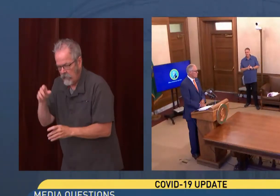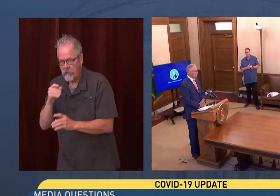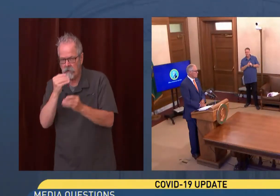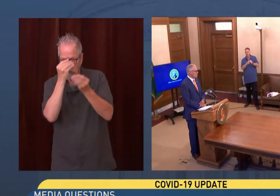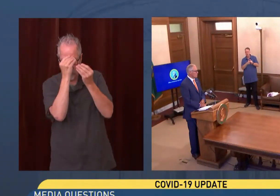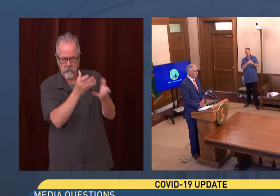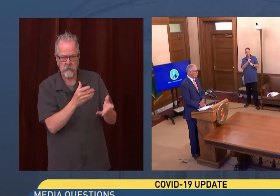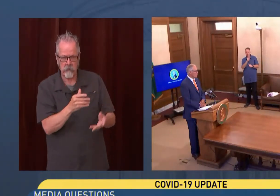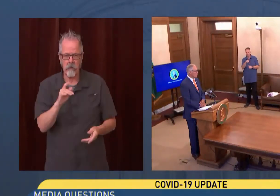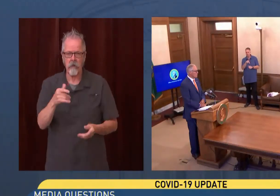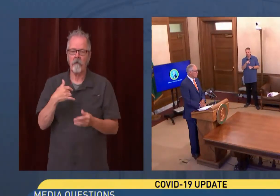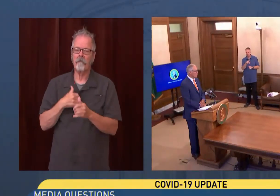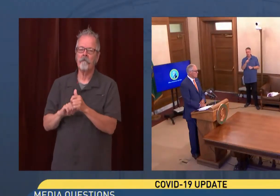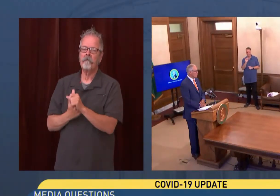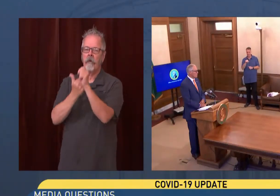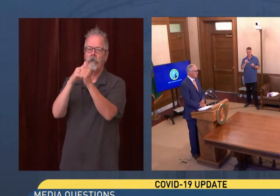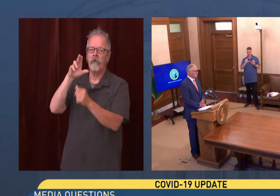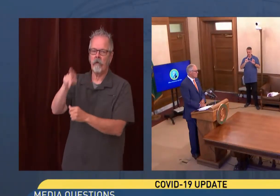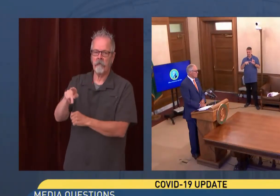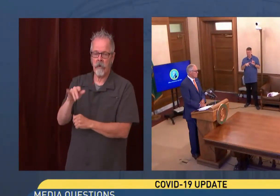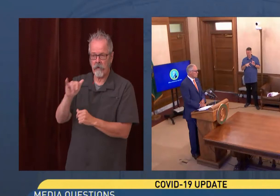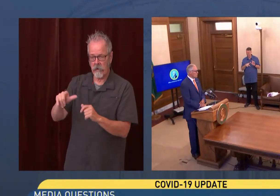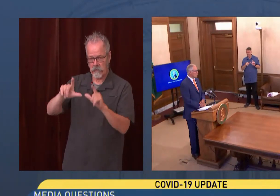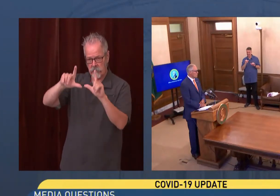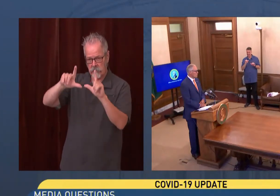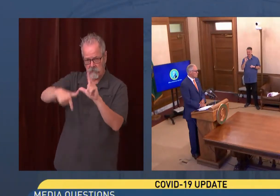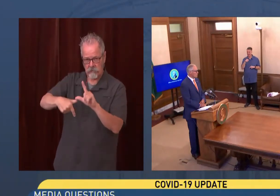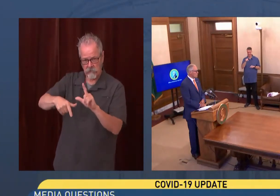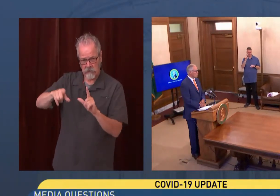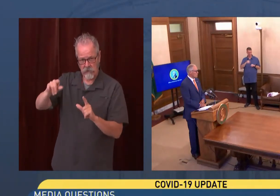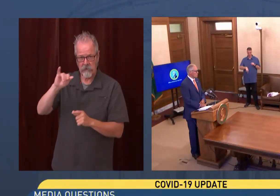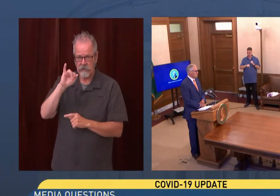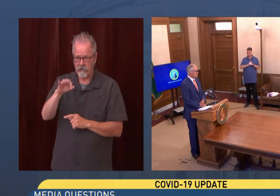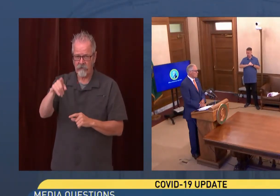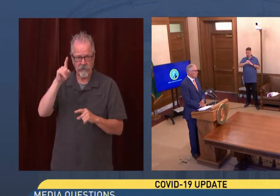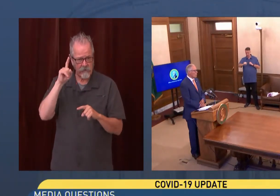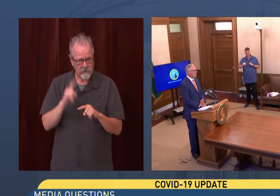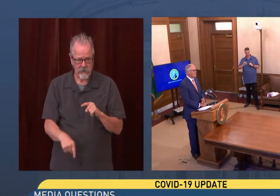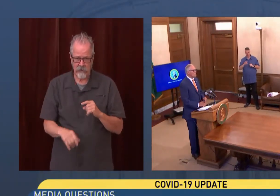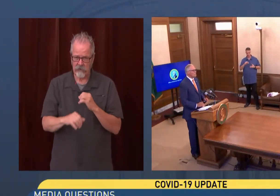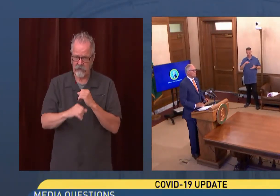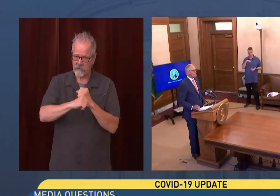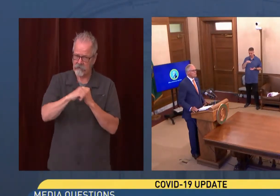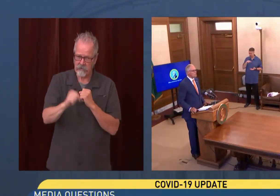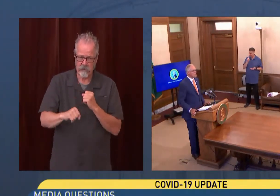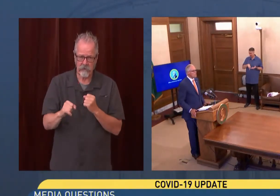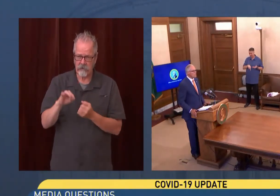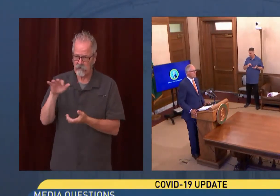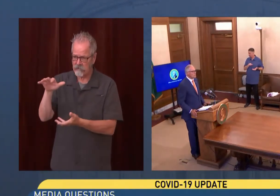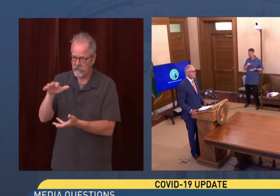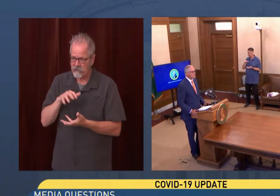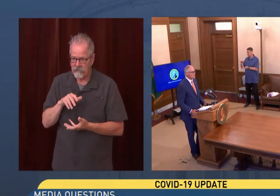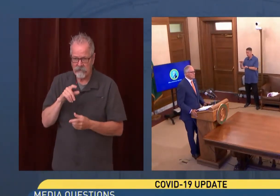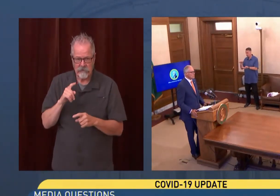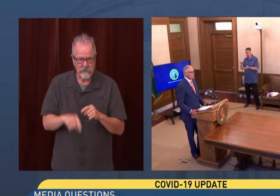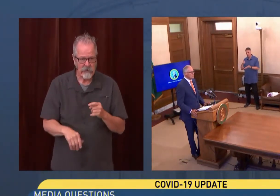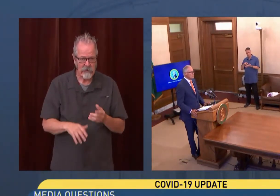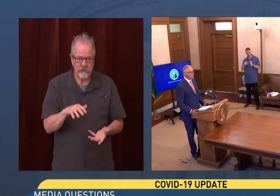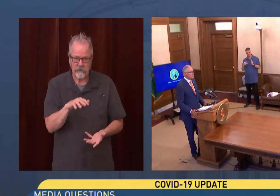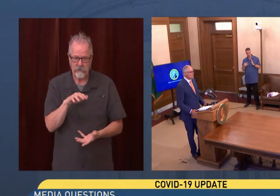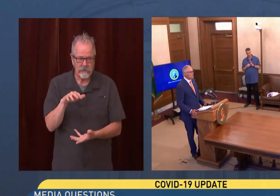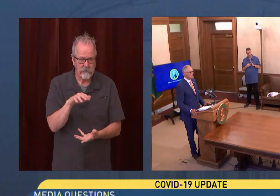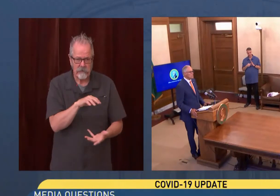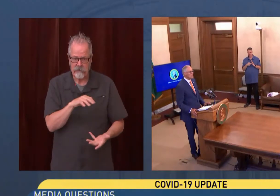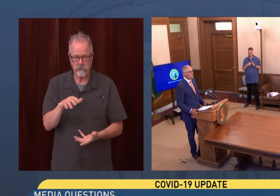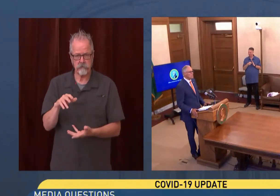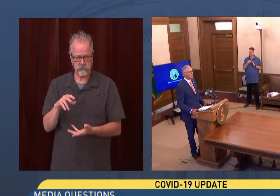concerns that if the expiration date isn't extended, or you're not able to reallocate some of these vaccines, the real potential that you may have